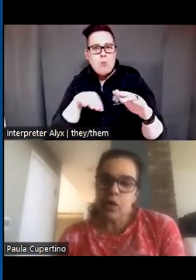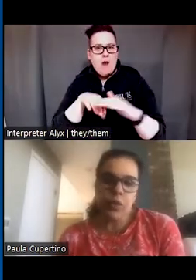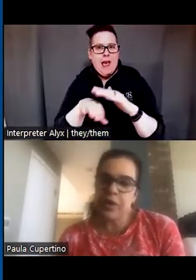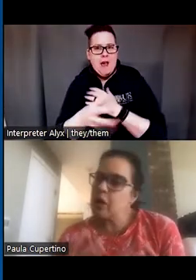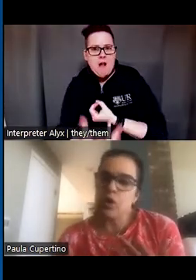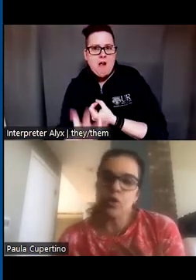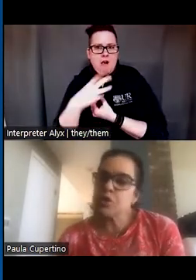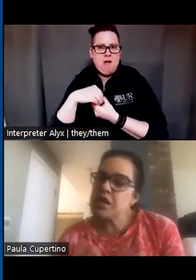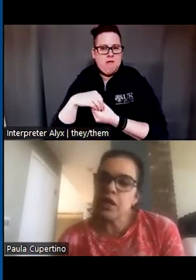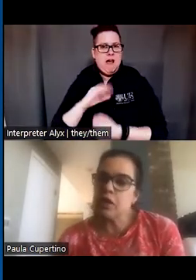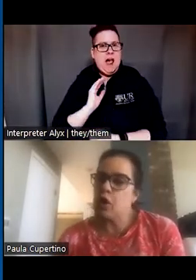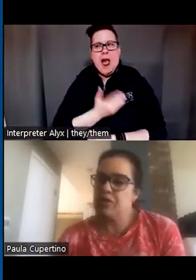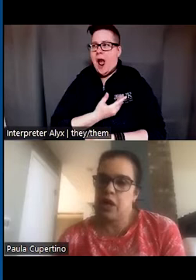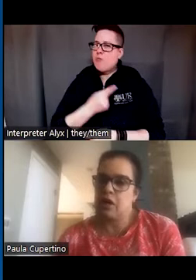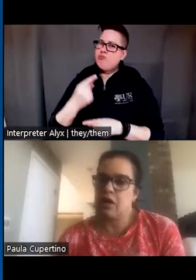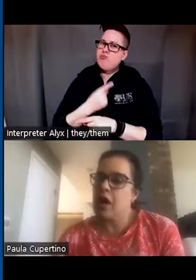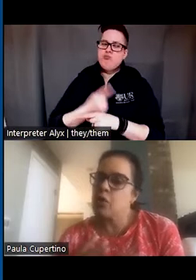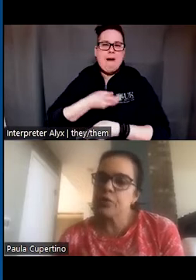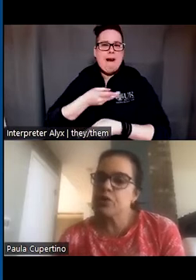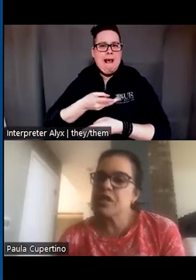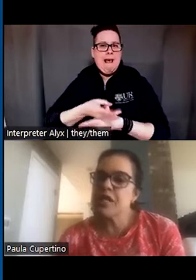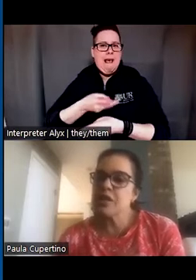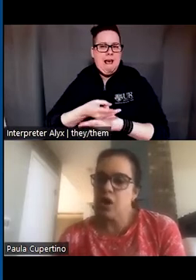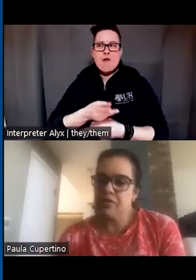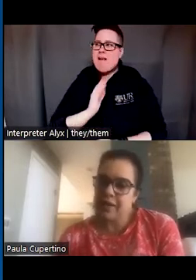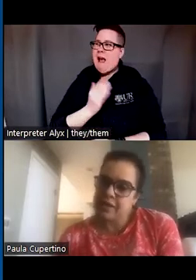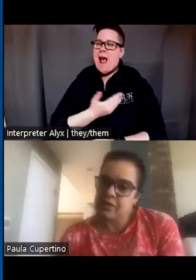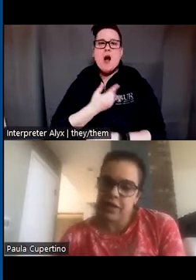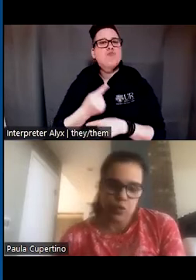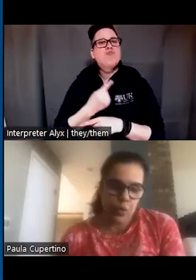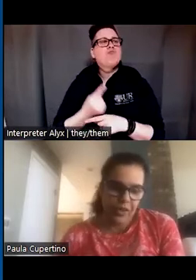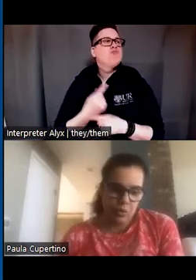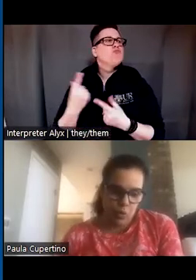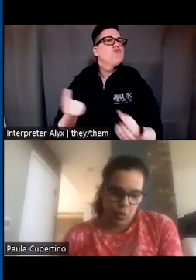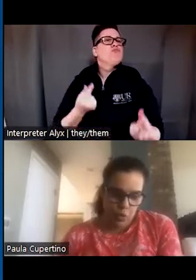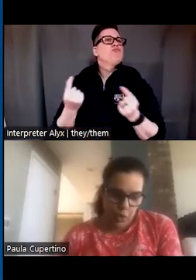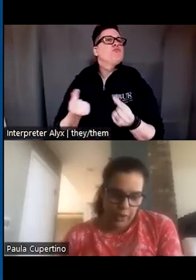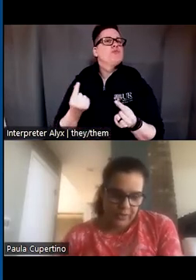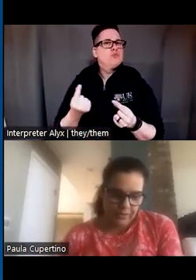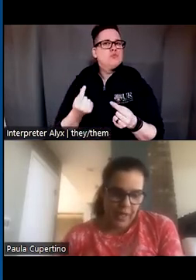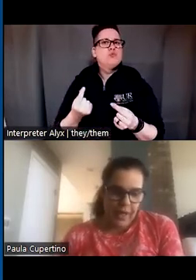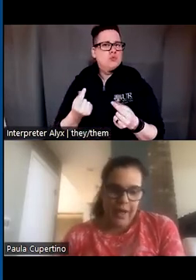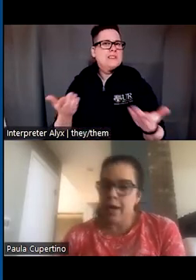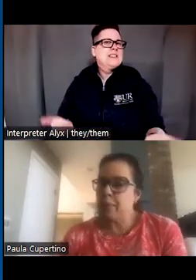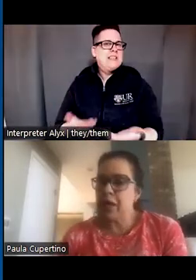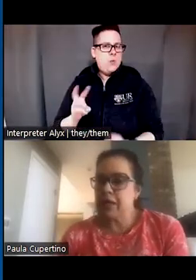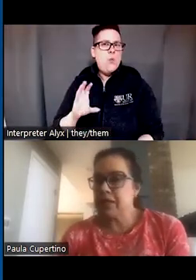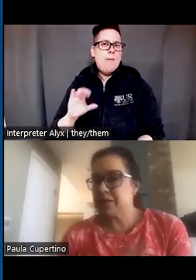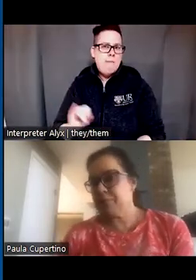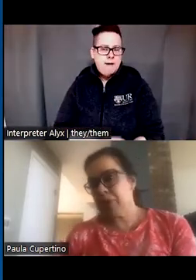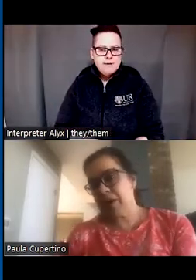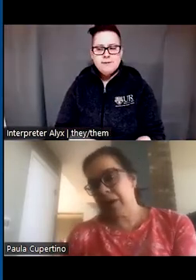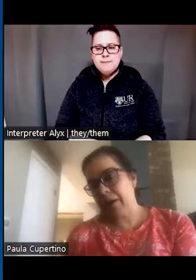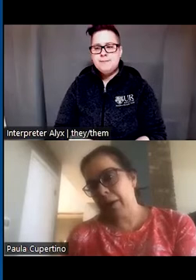within our routine of care, our routine of activities within Wilmott. It